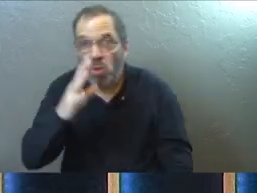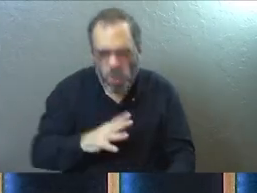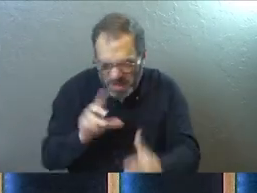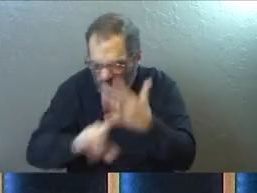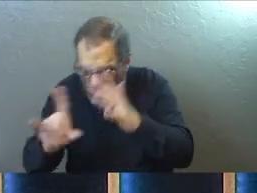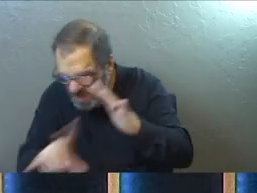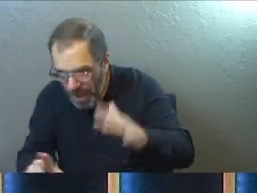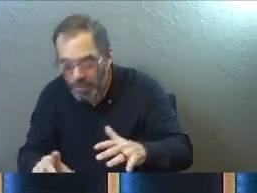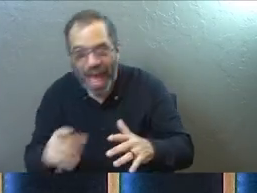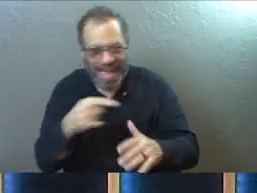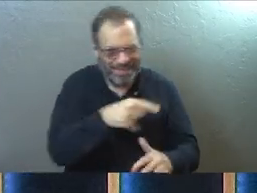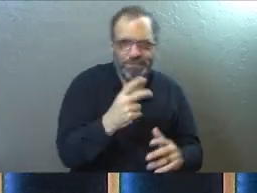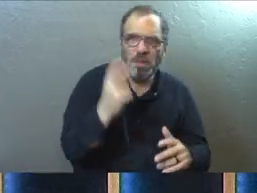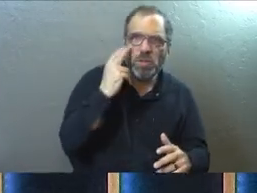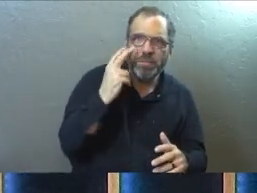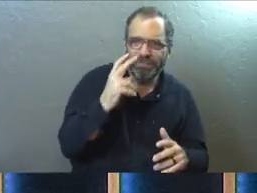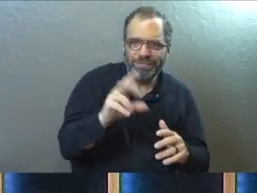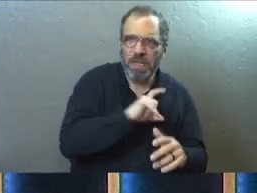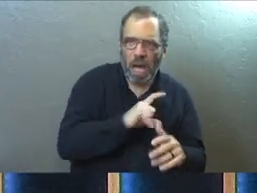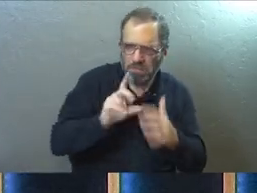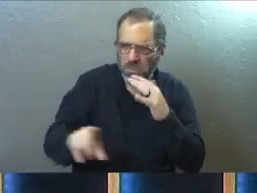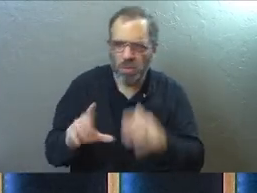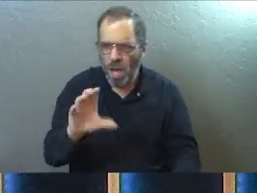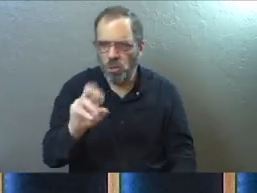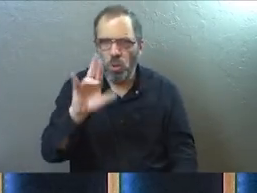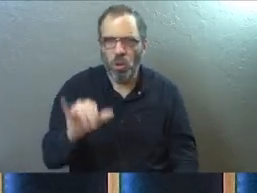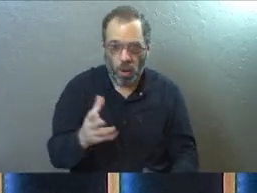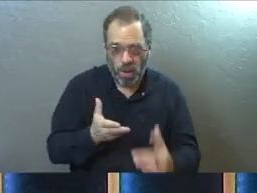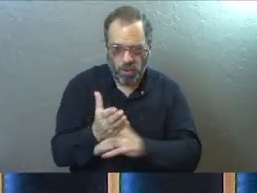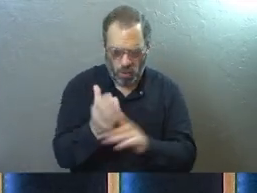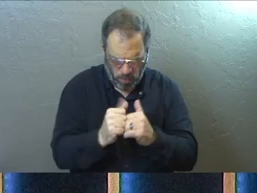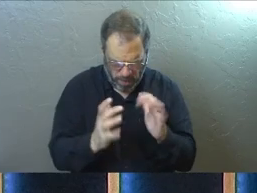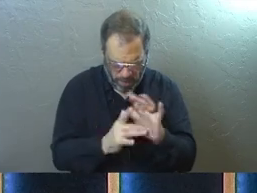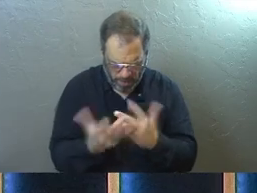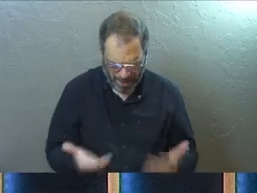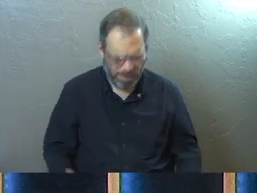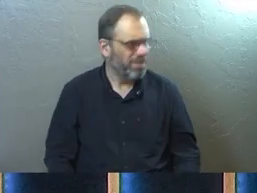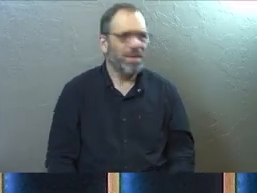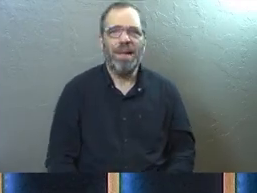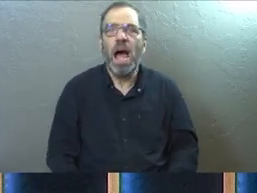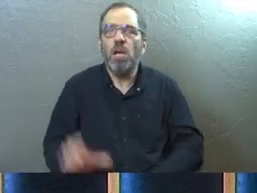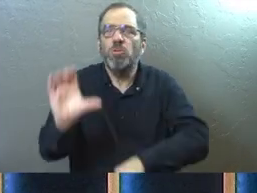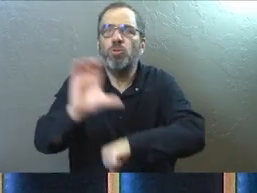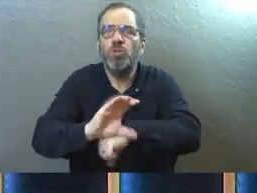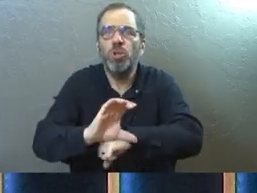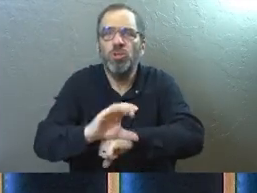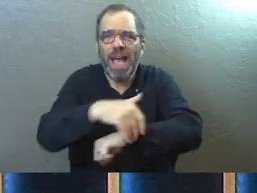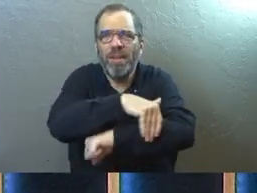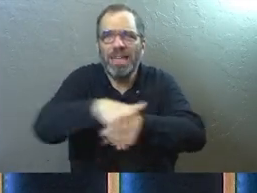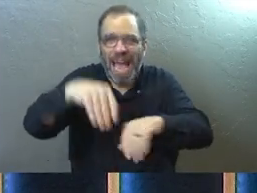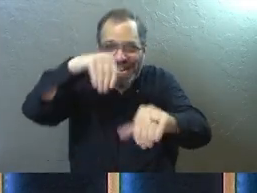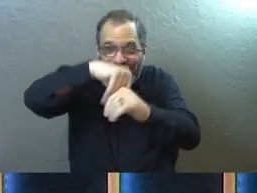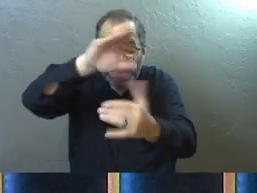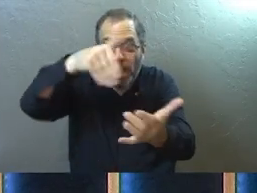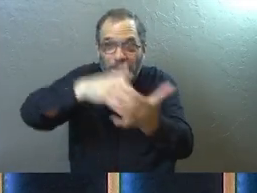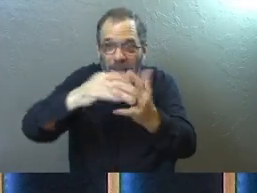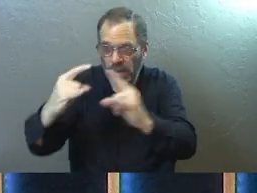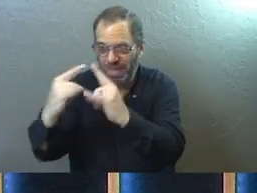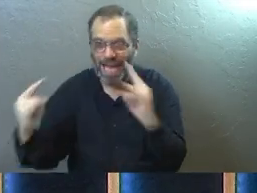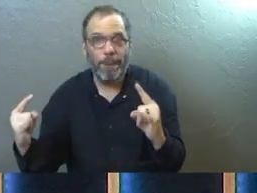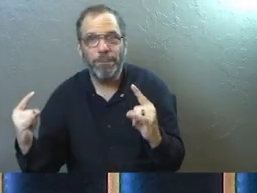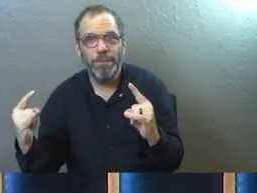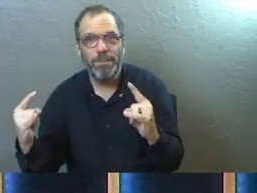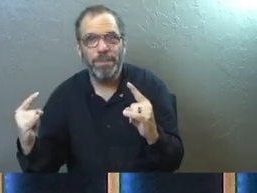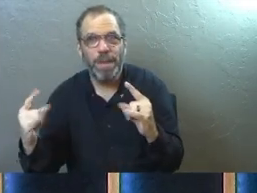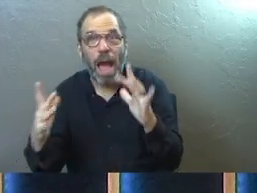before and they search the woman after and they don't search Corey. And so she gets through with a Bible. They have church services every night in the middle of the concentration